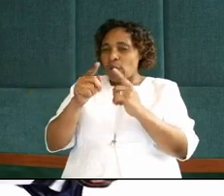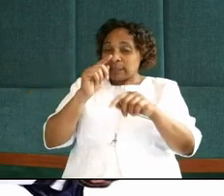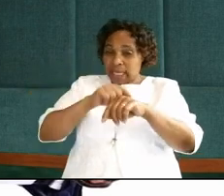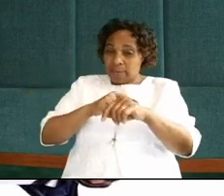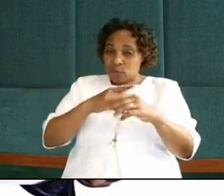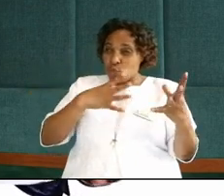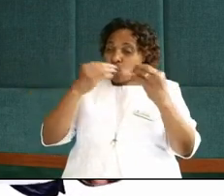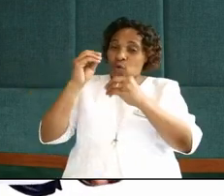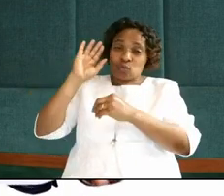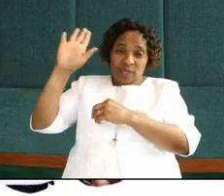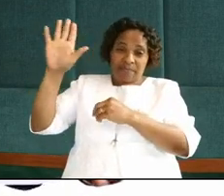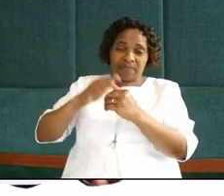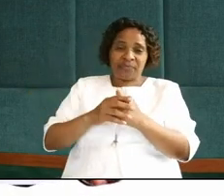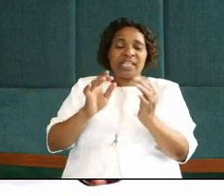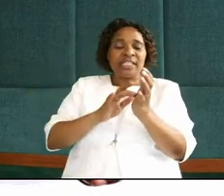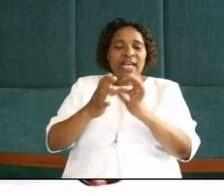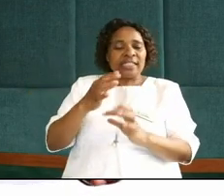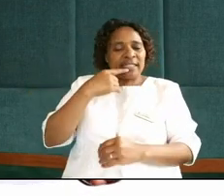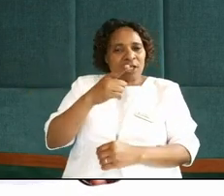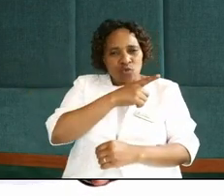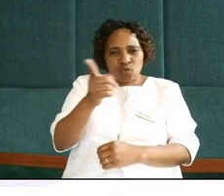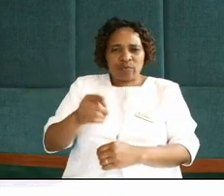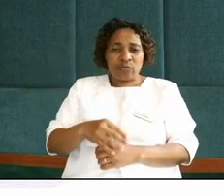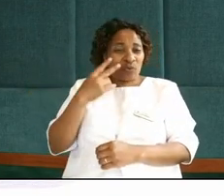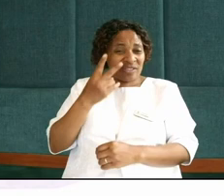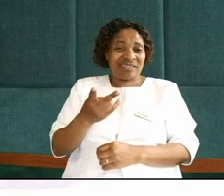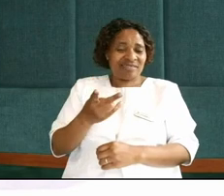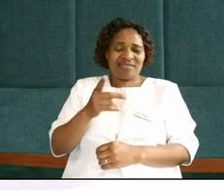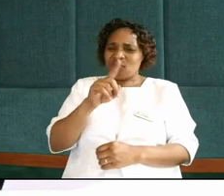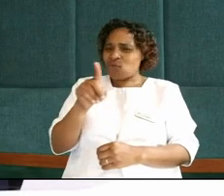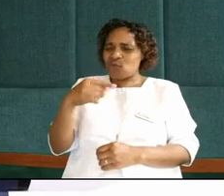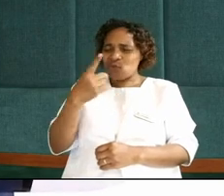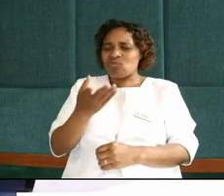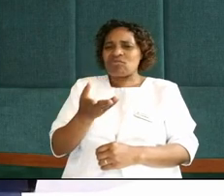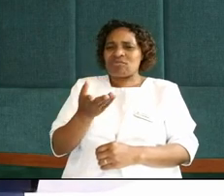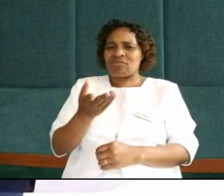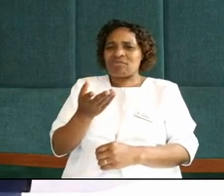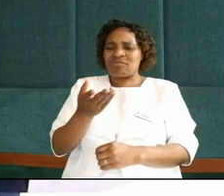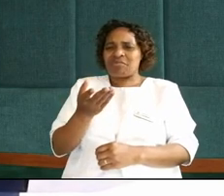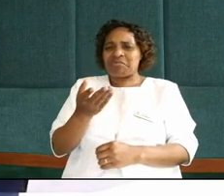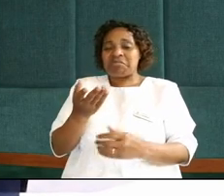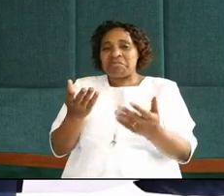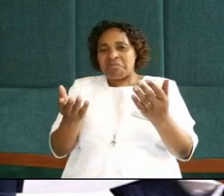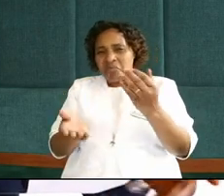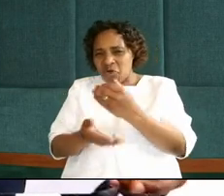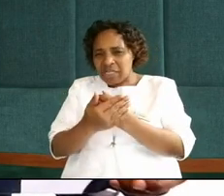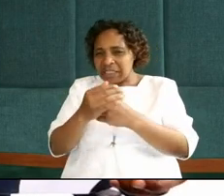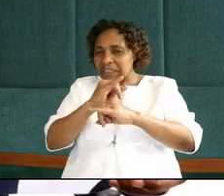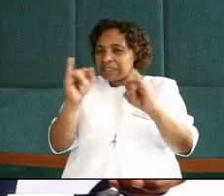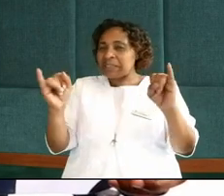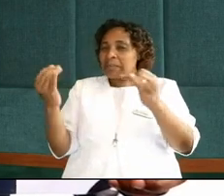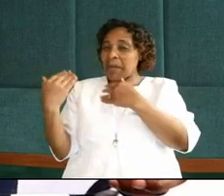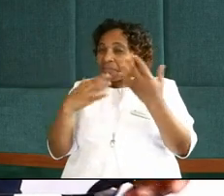me. And so Jesus tells him, you see, those who are bathed in the morning, they are clean.